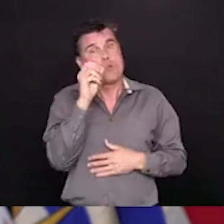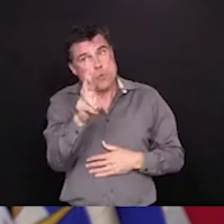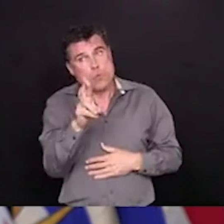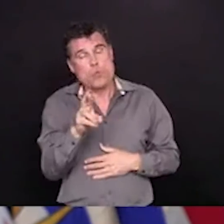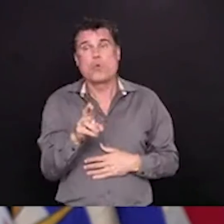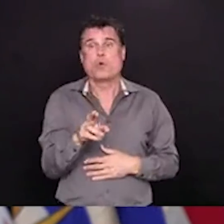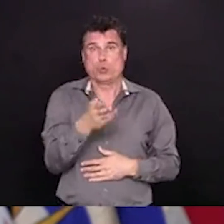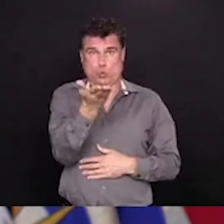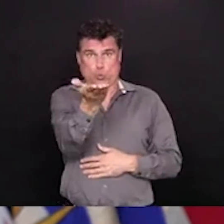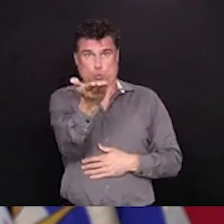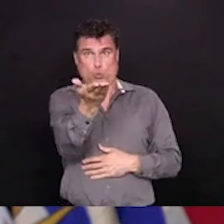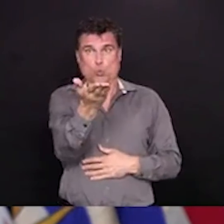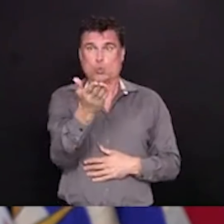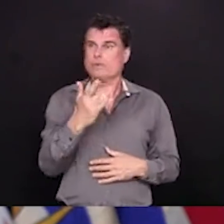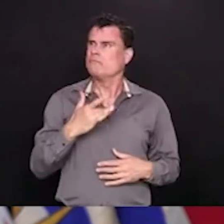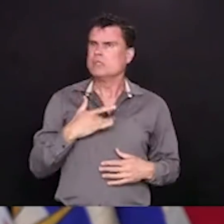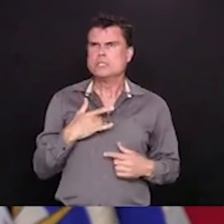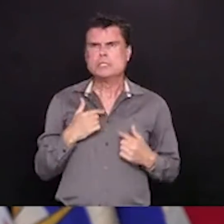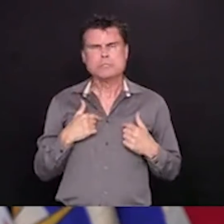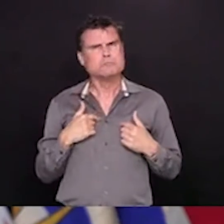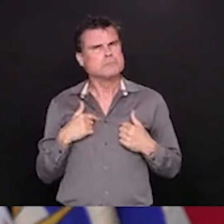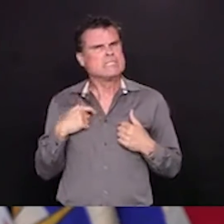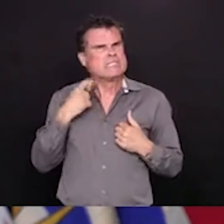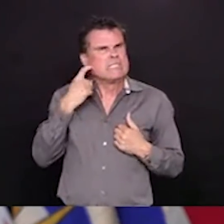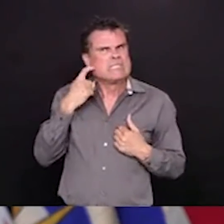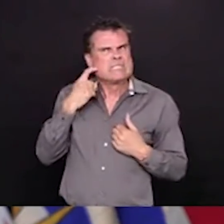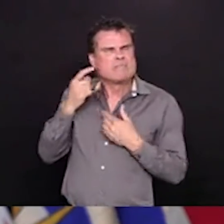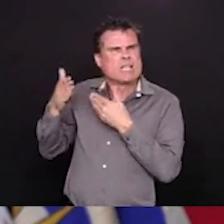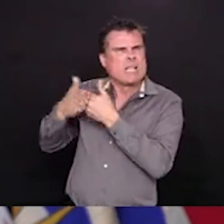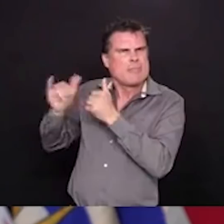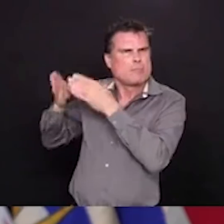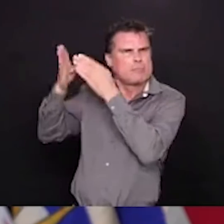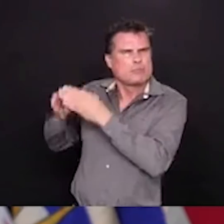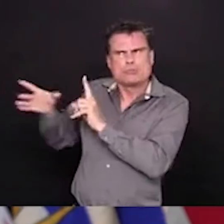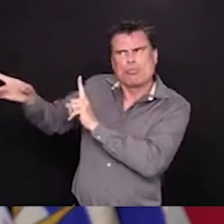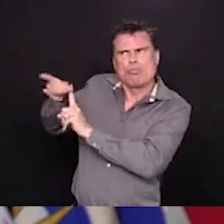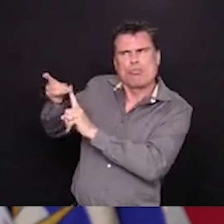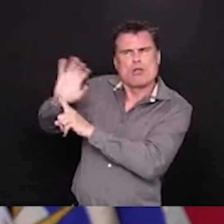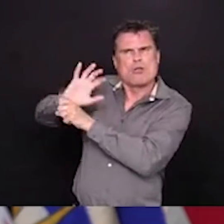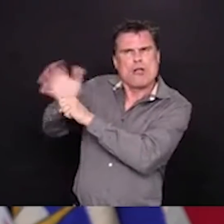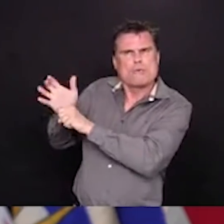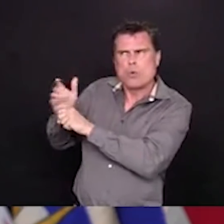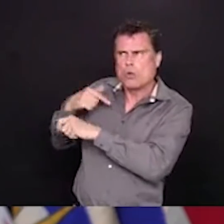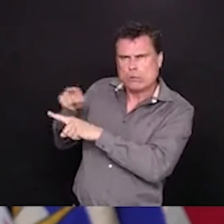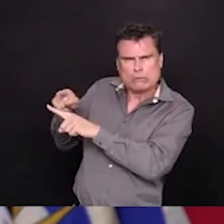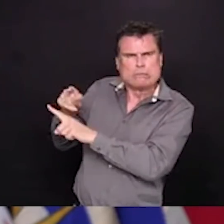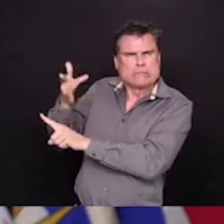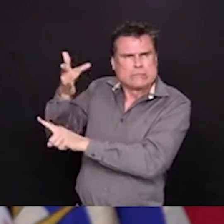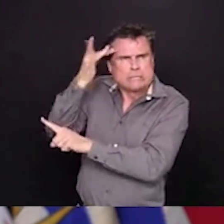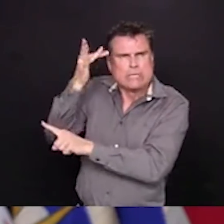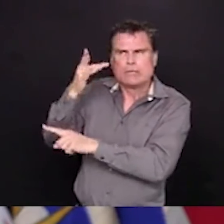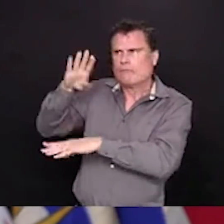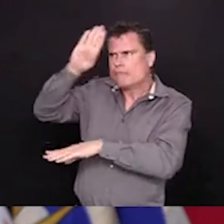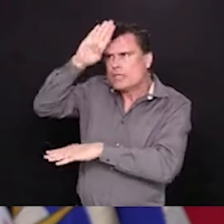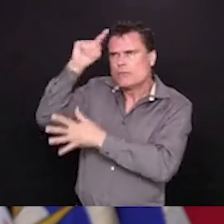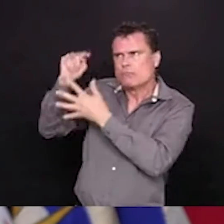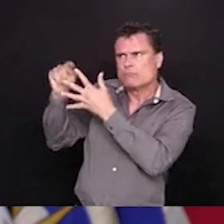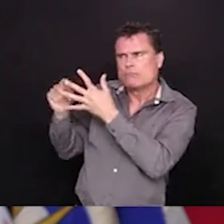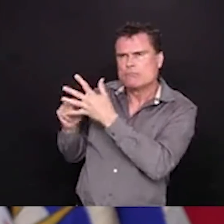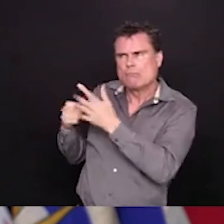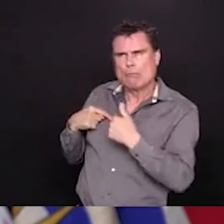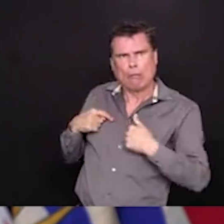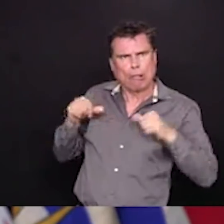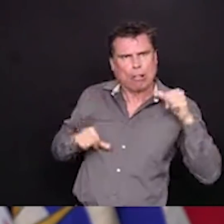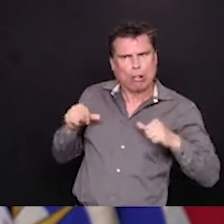now is the time where we've broadened again our testing so we have a better idea of anyone in our community who may have COVID